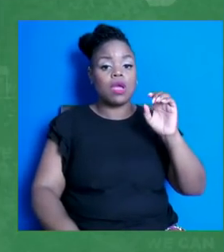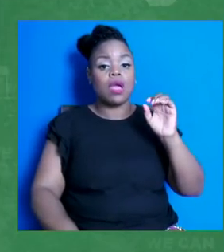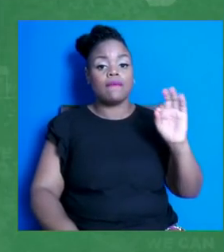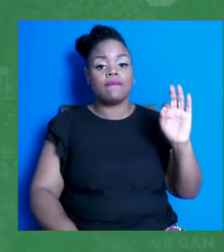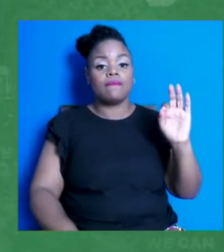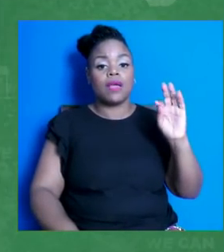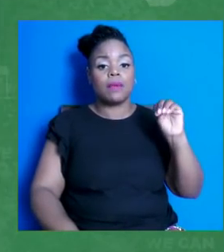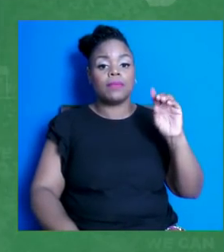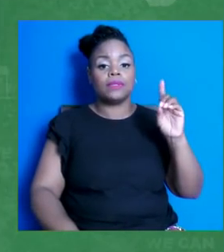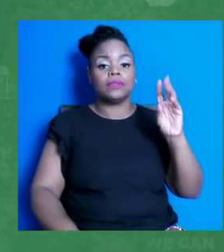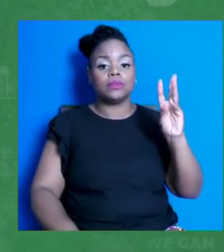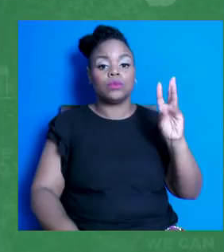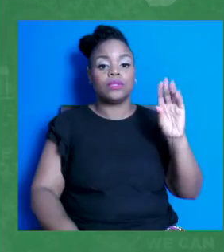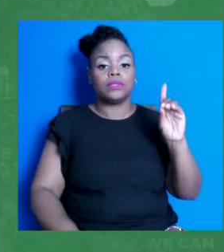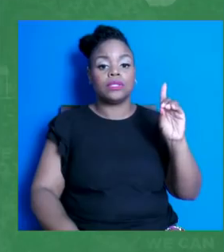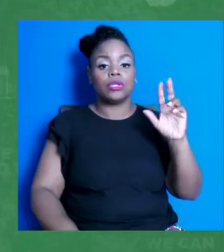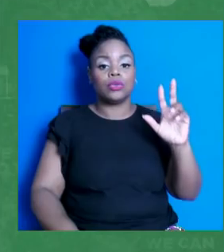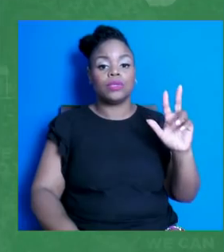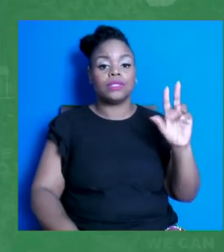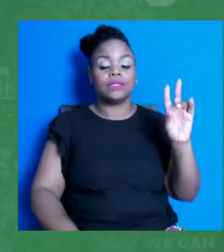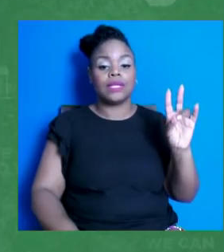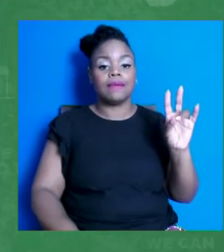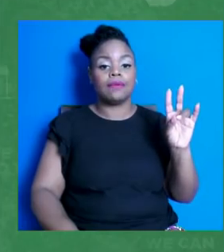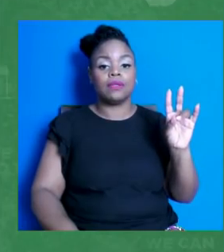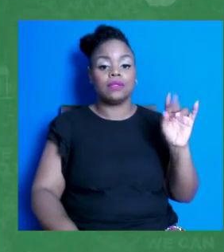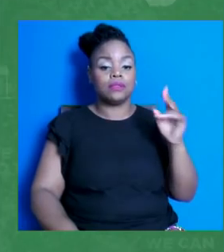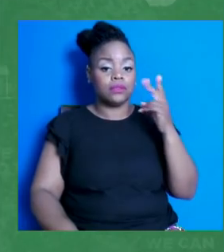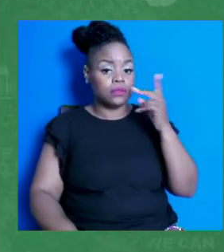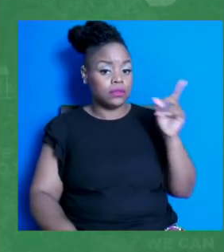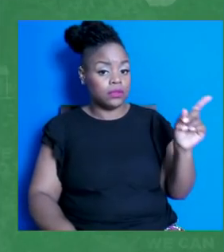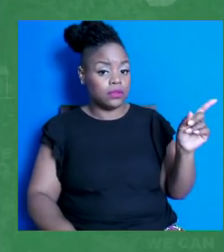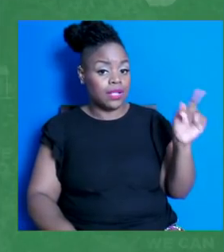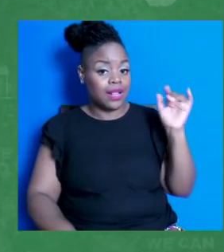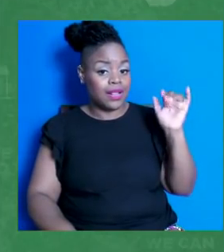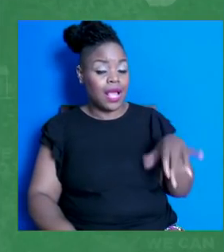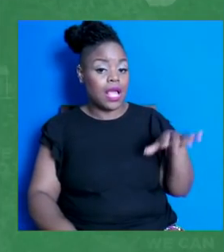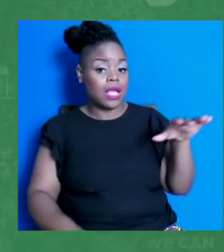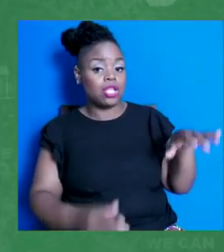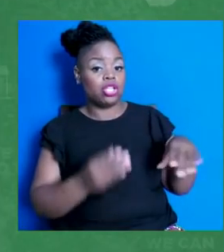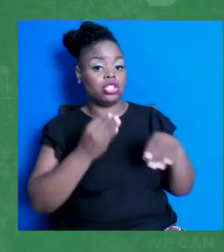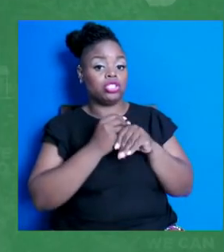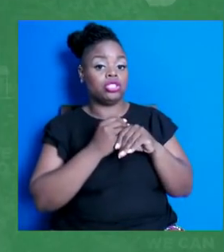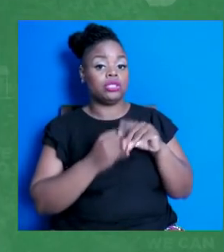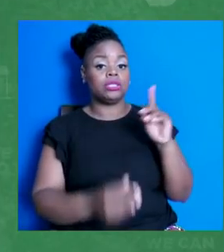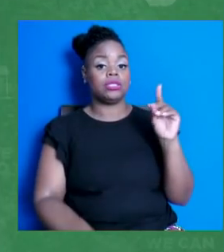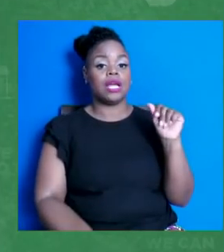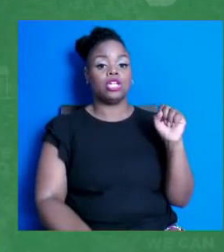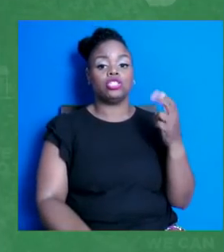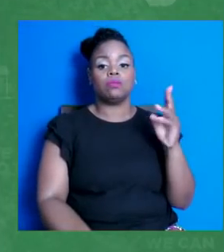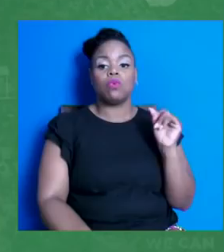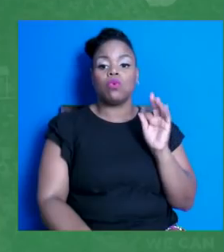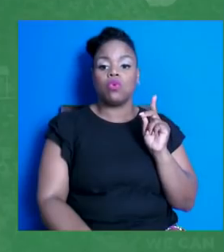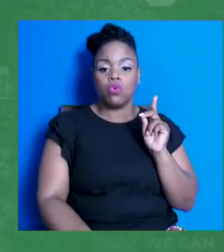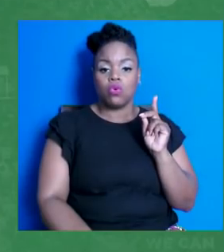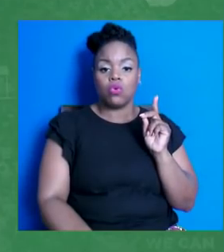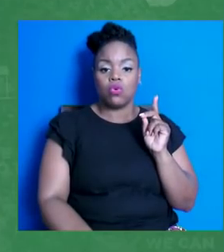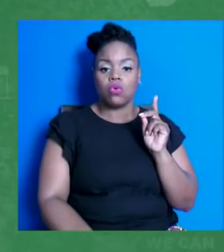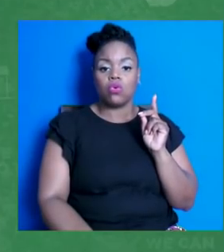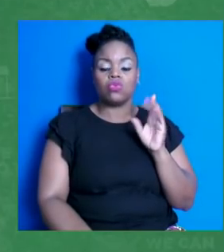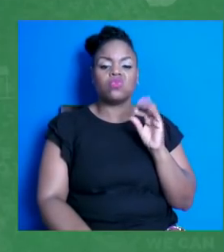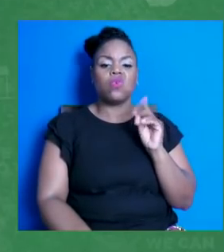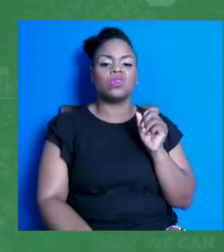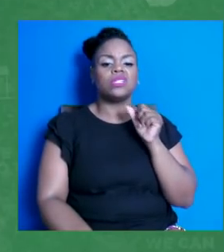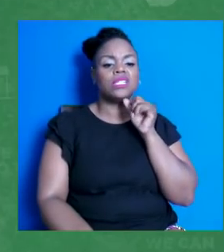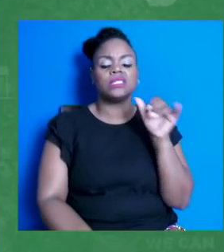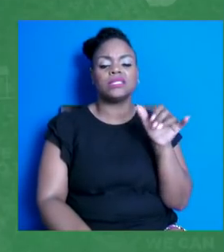and from there you can add our dashboard. Please note that that code is not the same as the security code that Reach will send you to verify